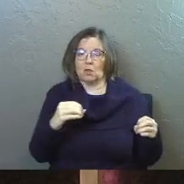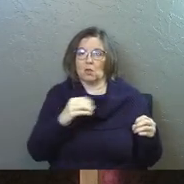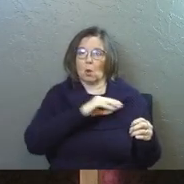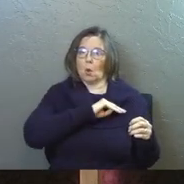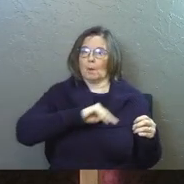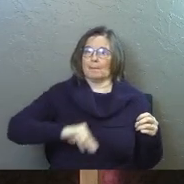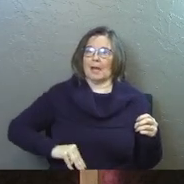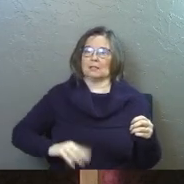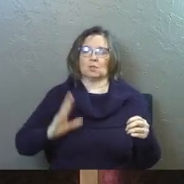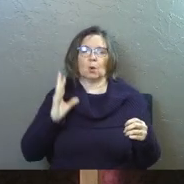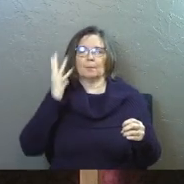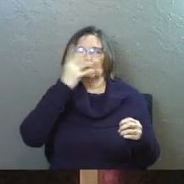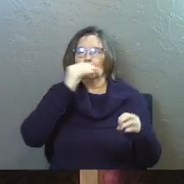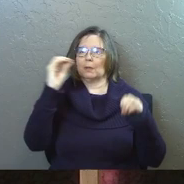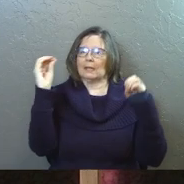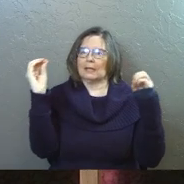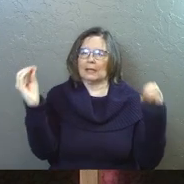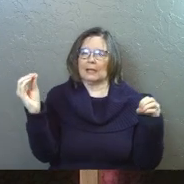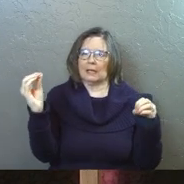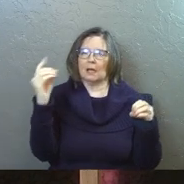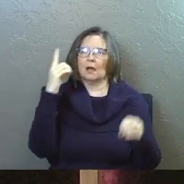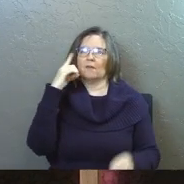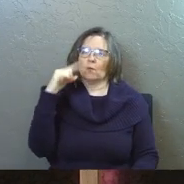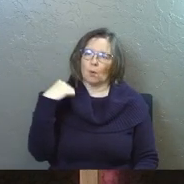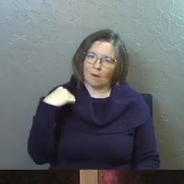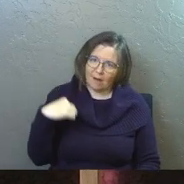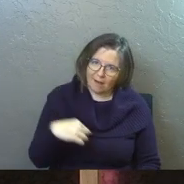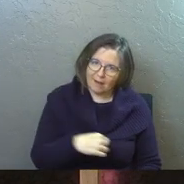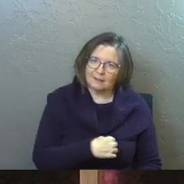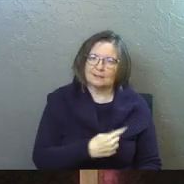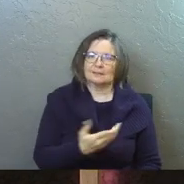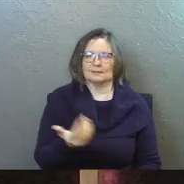or beauty for us.